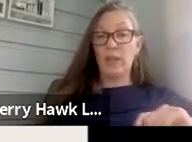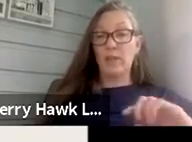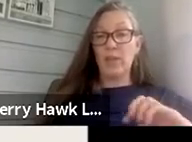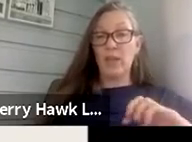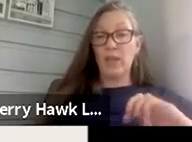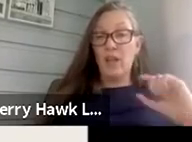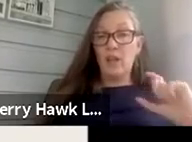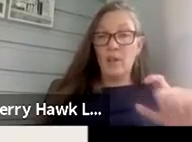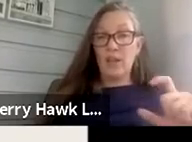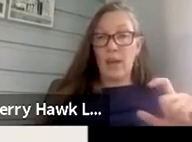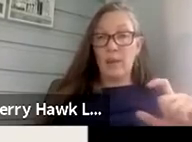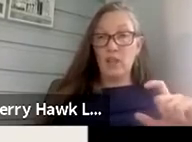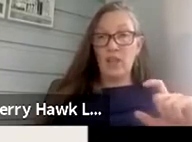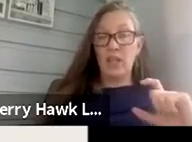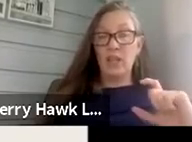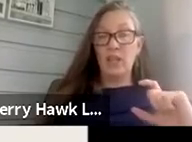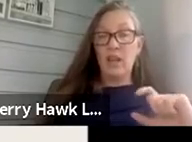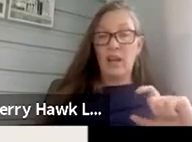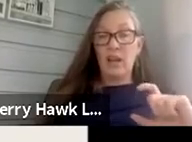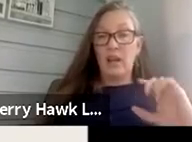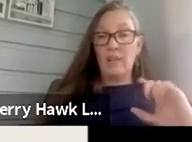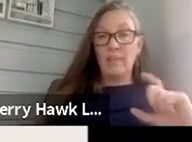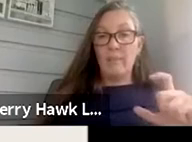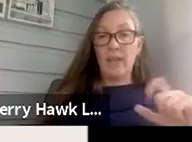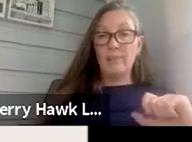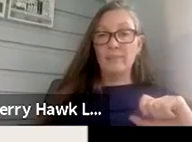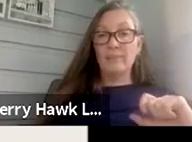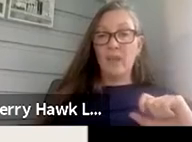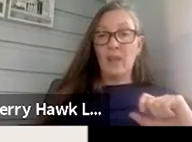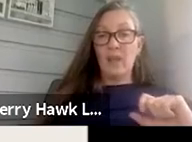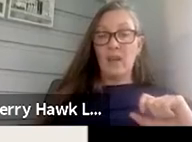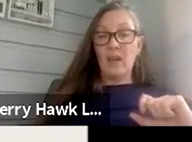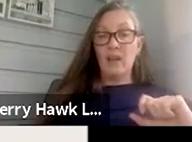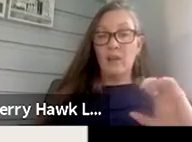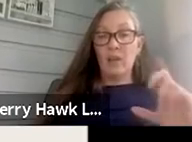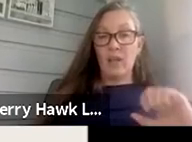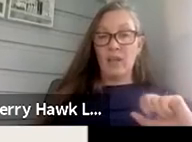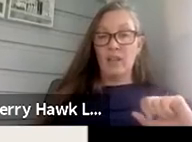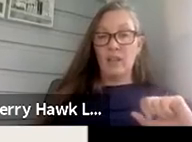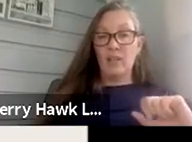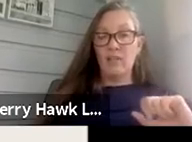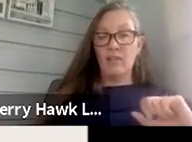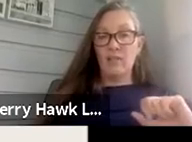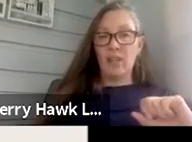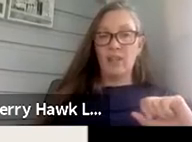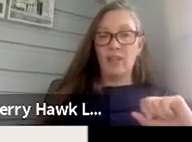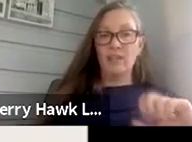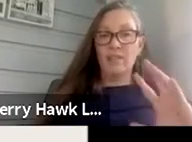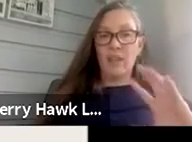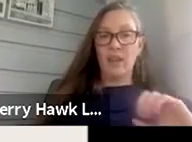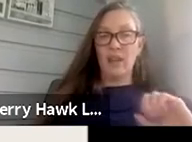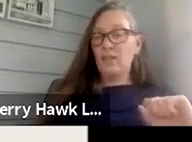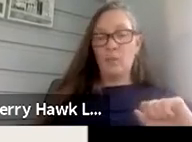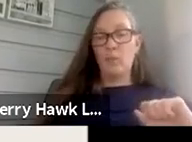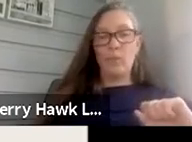if you click the closed captioning button, you can can read